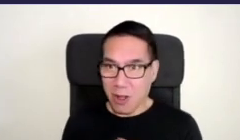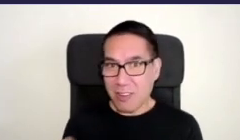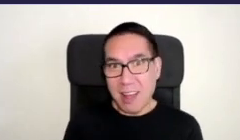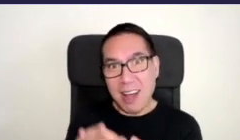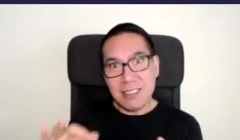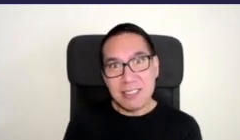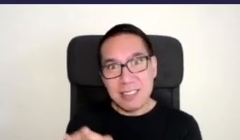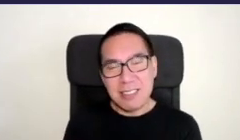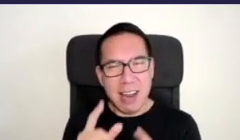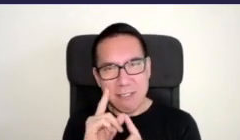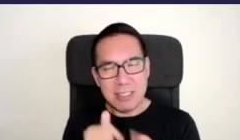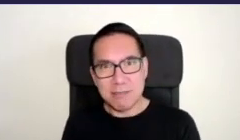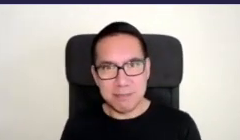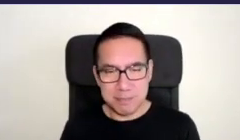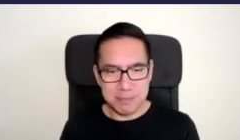and I love that